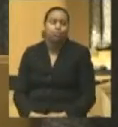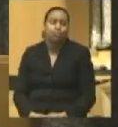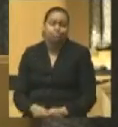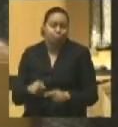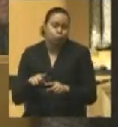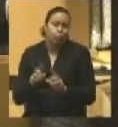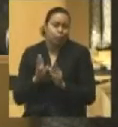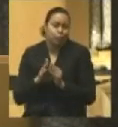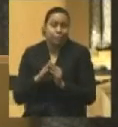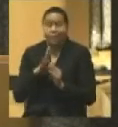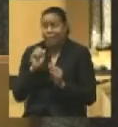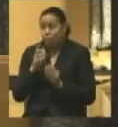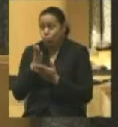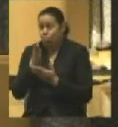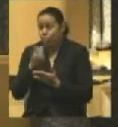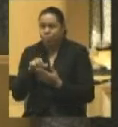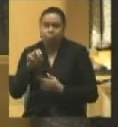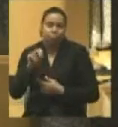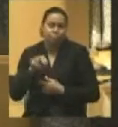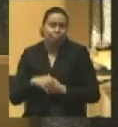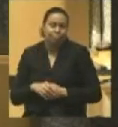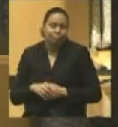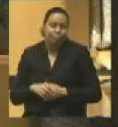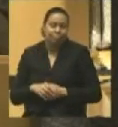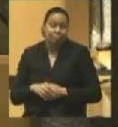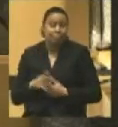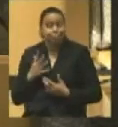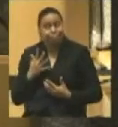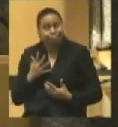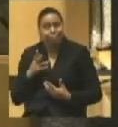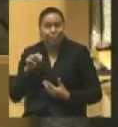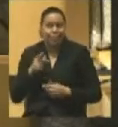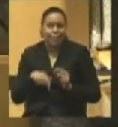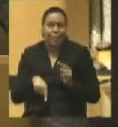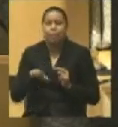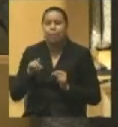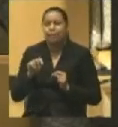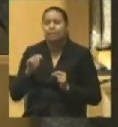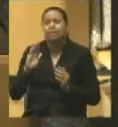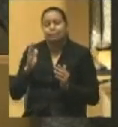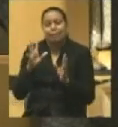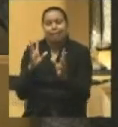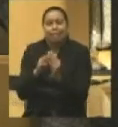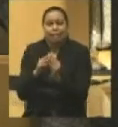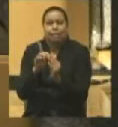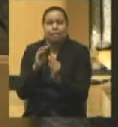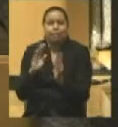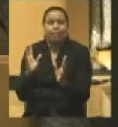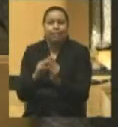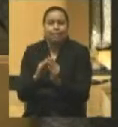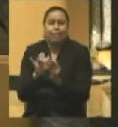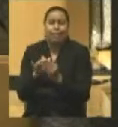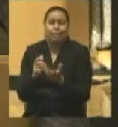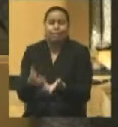And can I prove that? No. I, alas, the convention is just a sort of closed